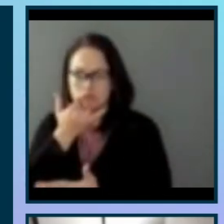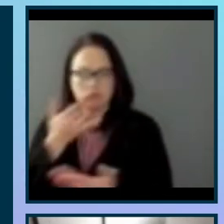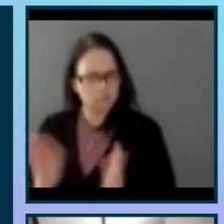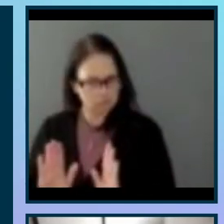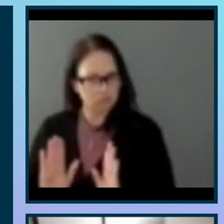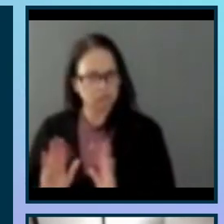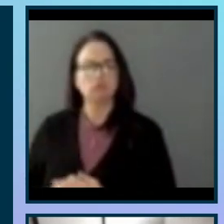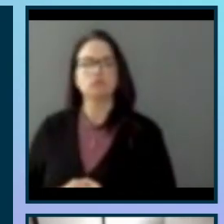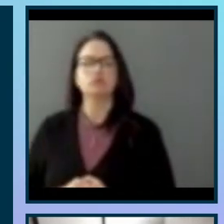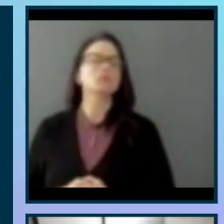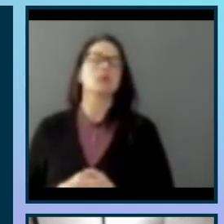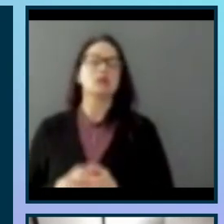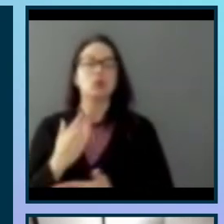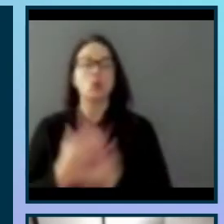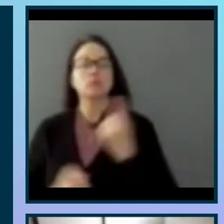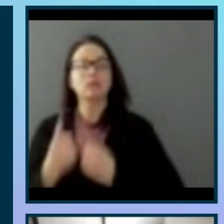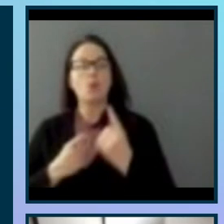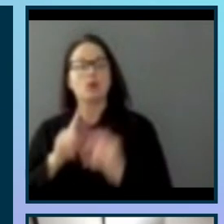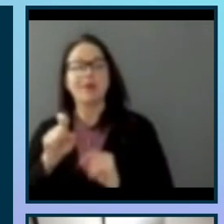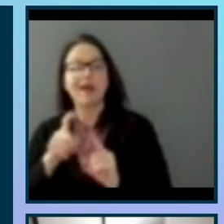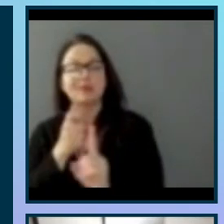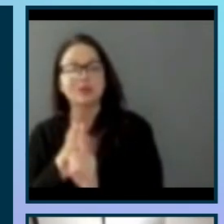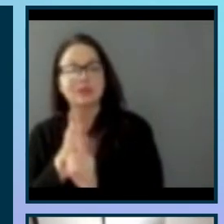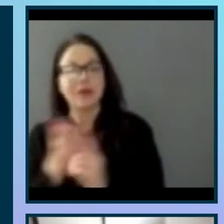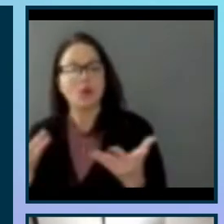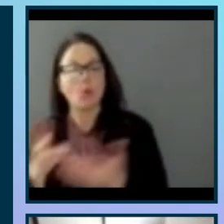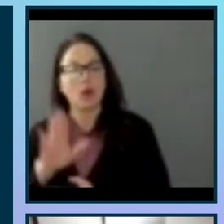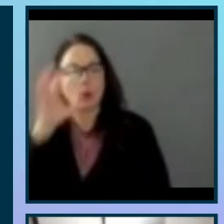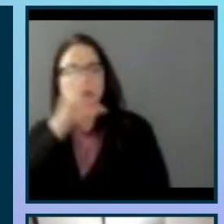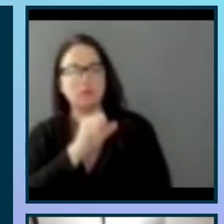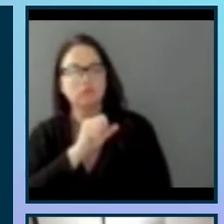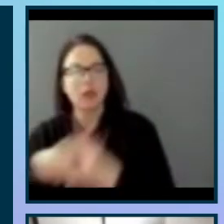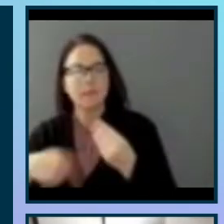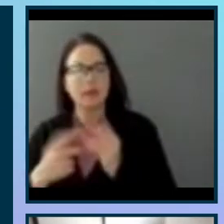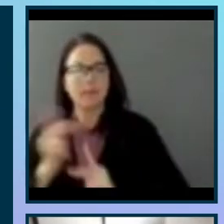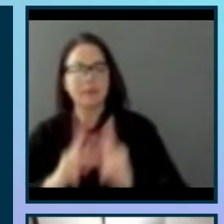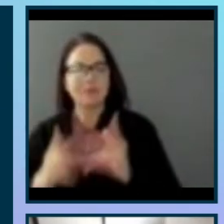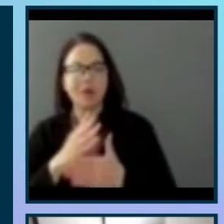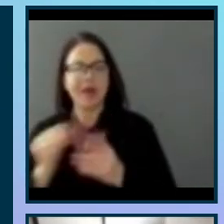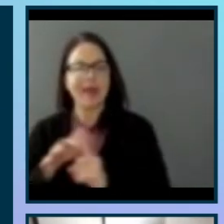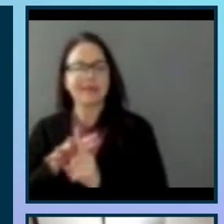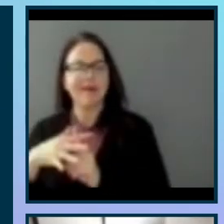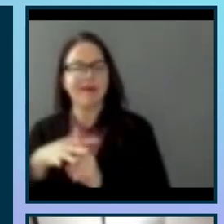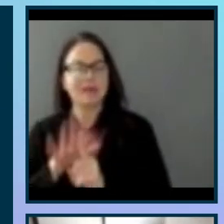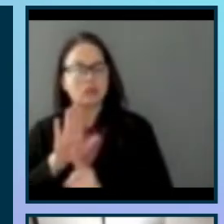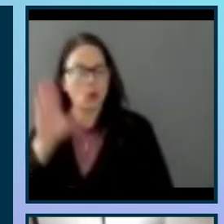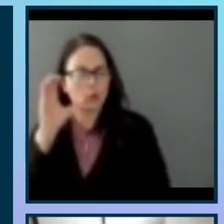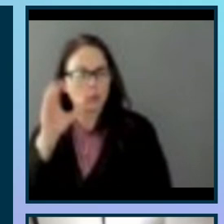So questions to ask are, what are your assumptions about the people and the context that you're researching?